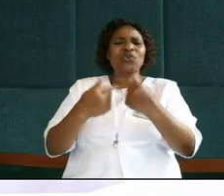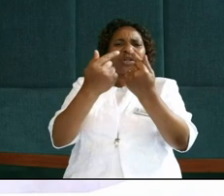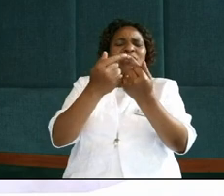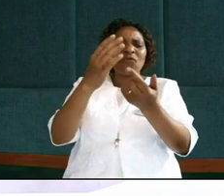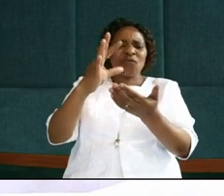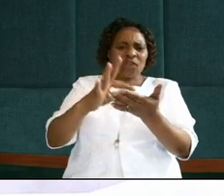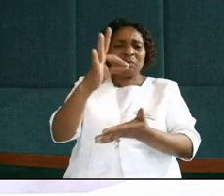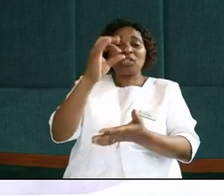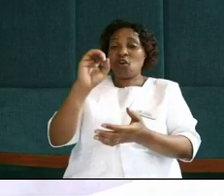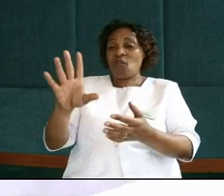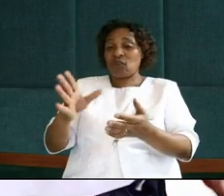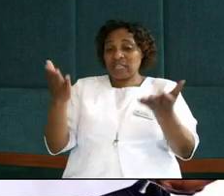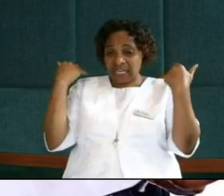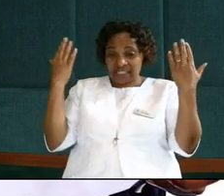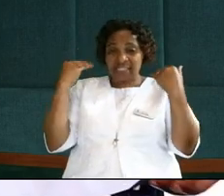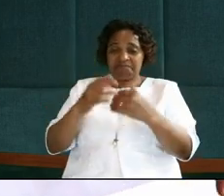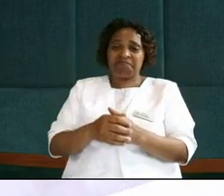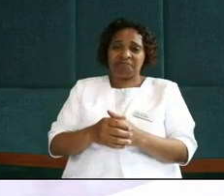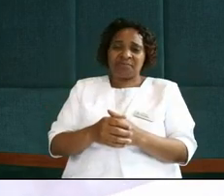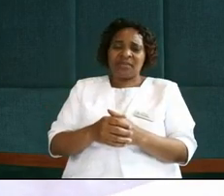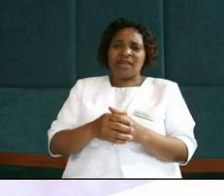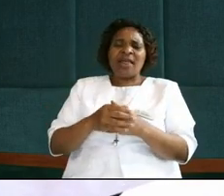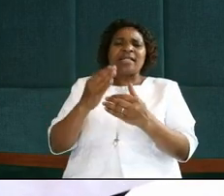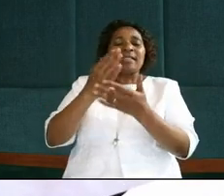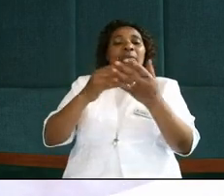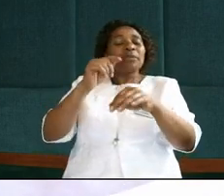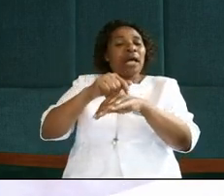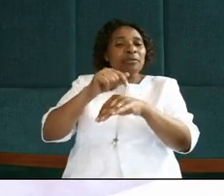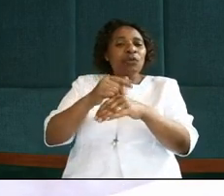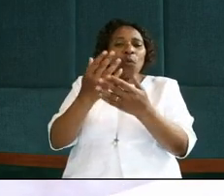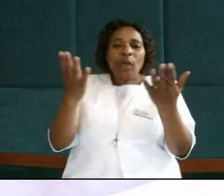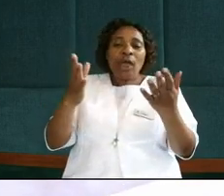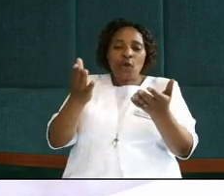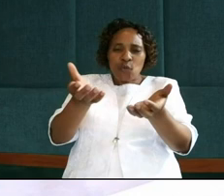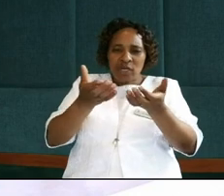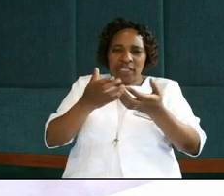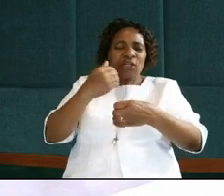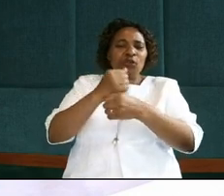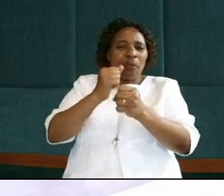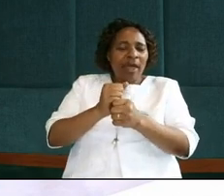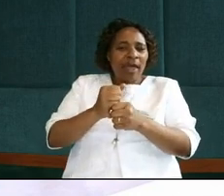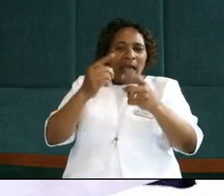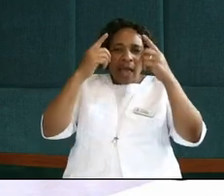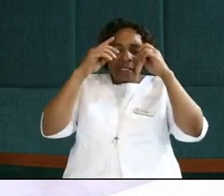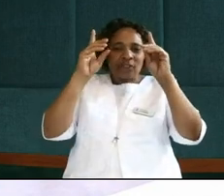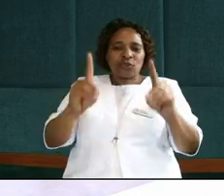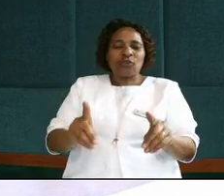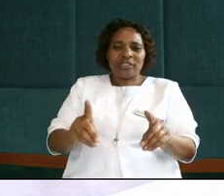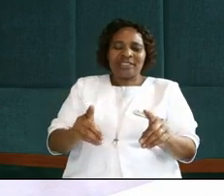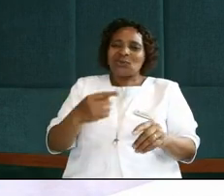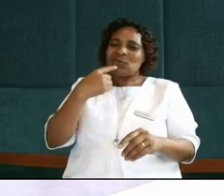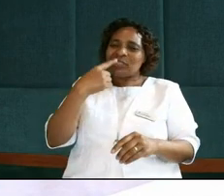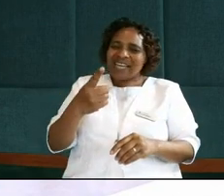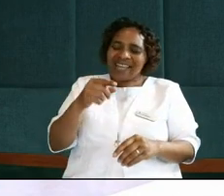of eternity. There are times when you need to lay aside those things